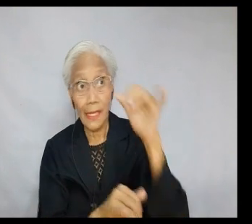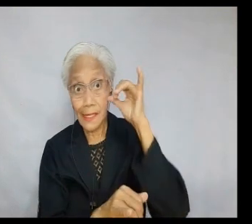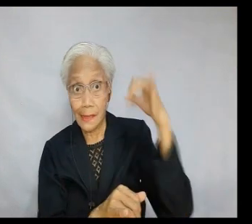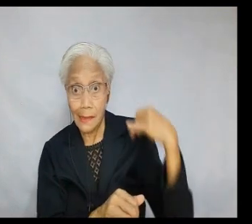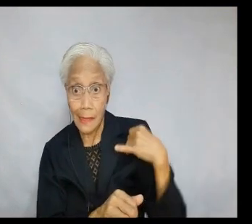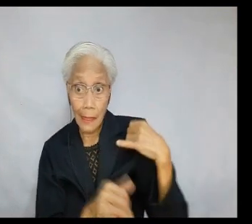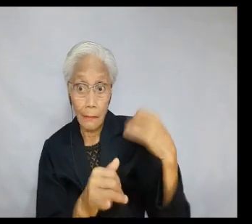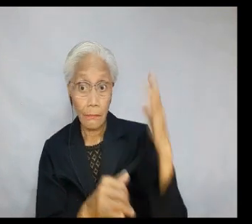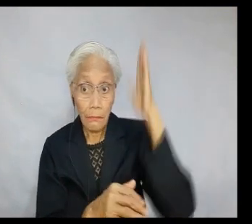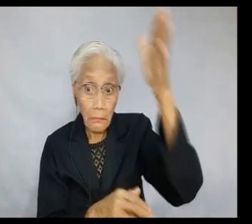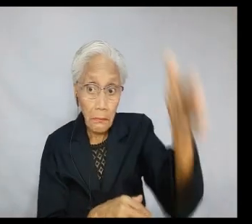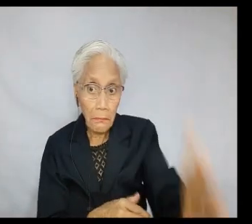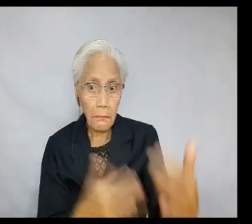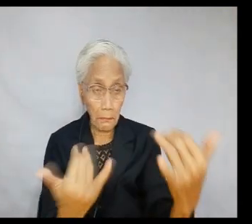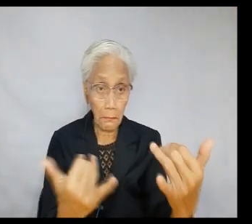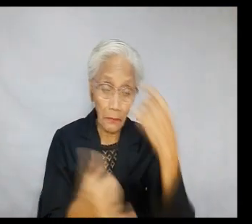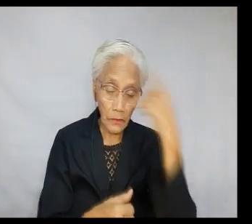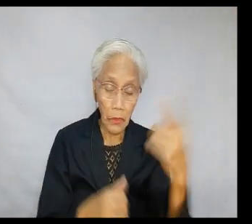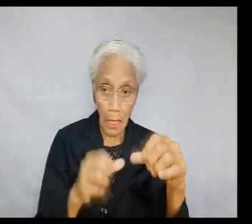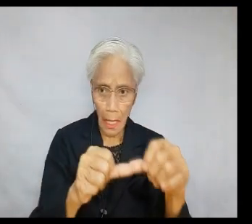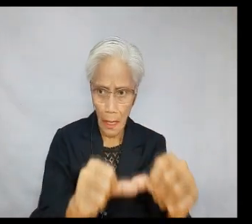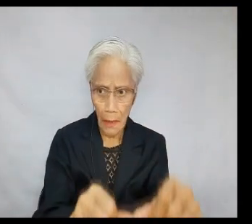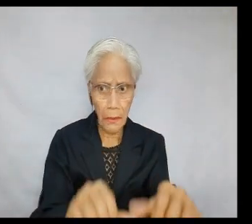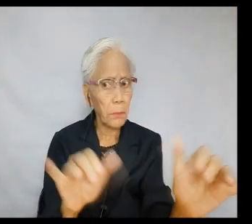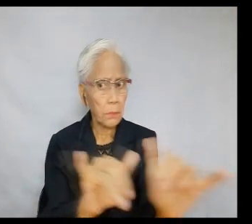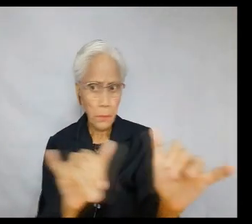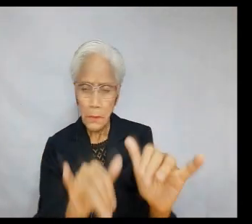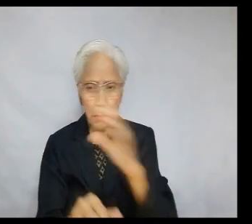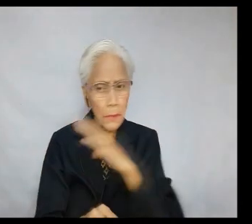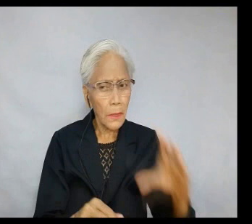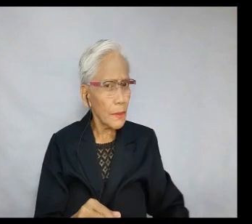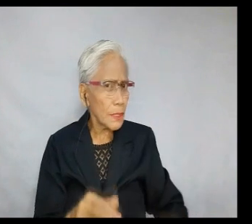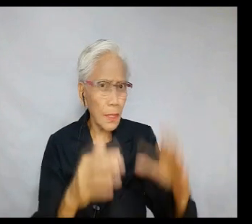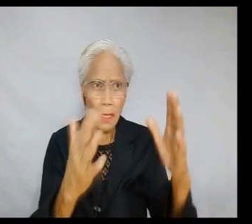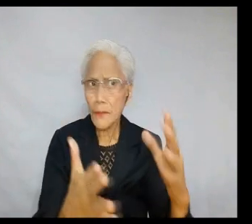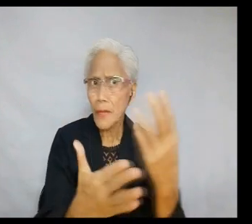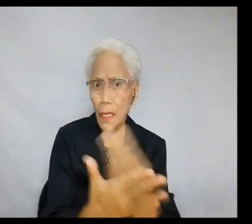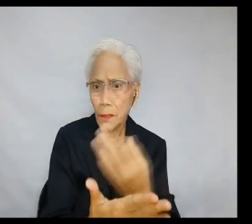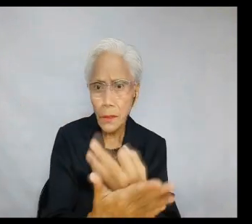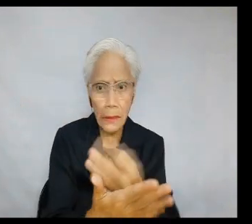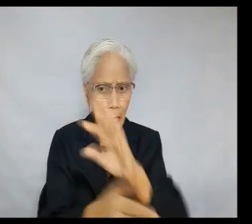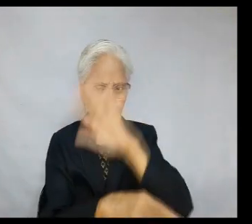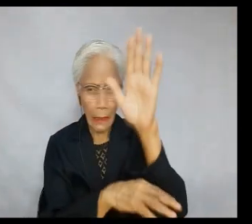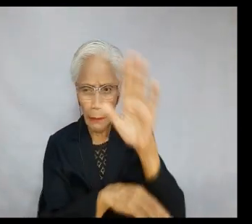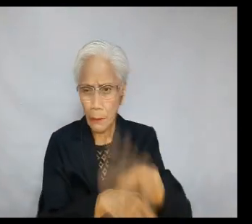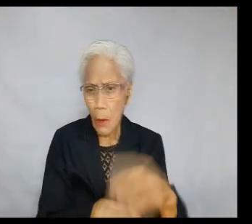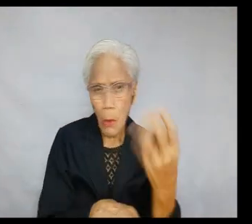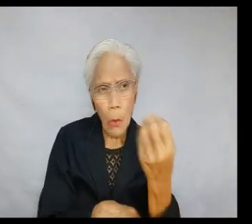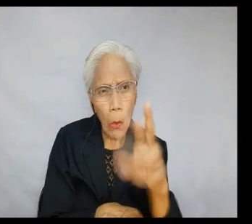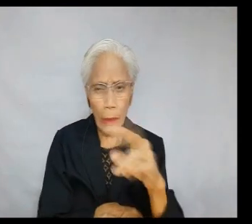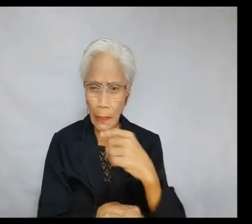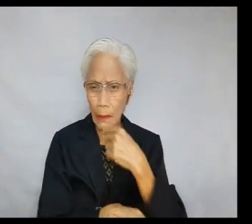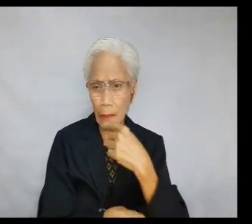yesterday, today, and forever. Therefore, unlike the worldly fashion we know, Christian fashion never changes with the worldly